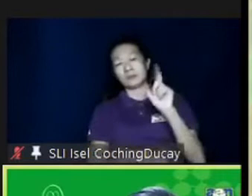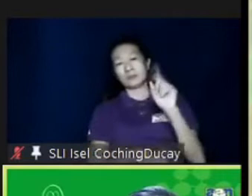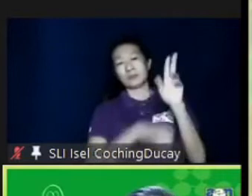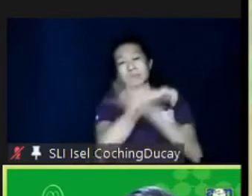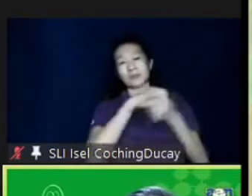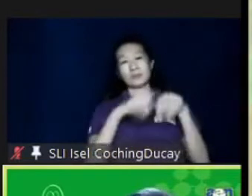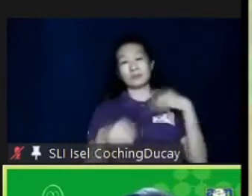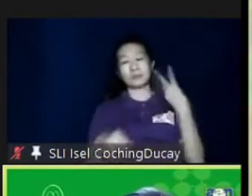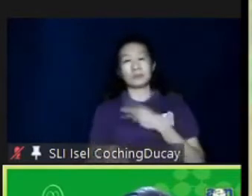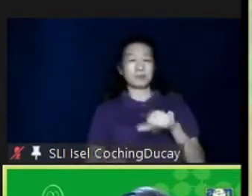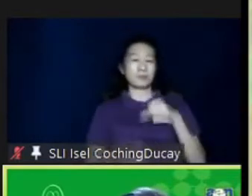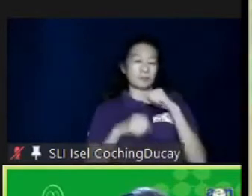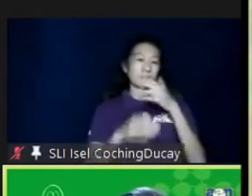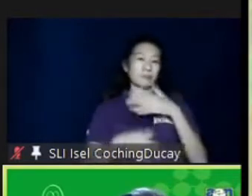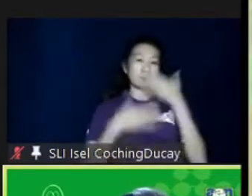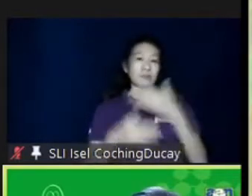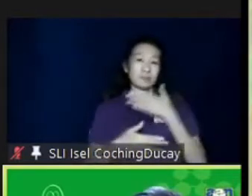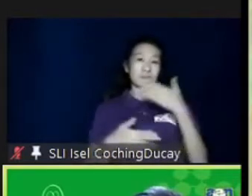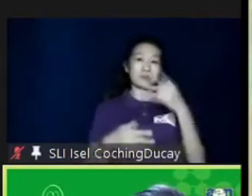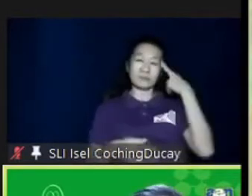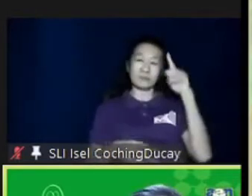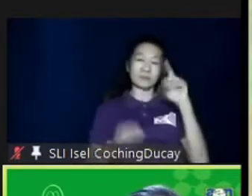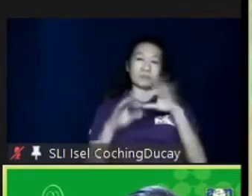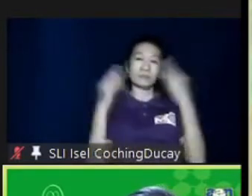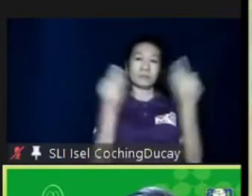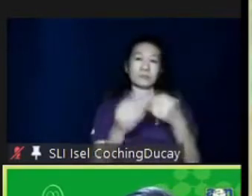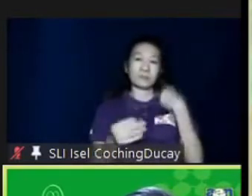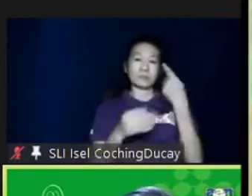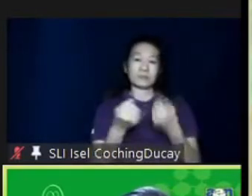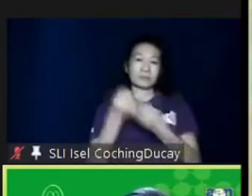of and we are very happy on behalf of the families who support the program.